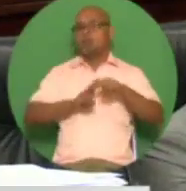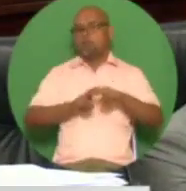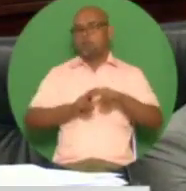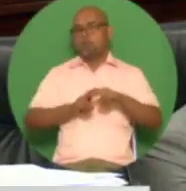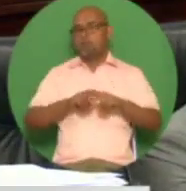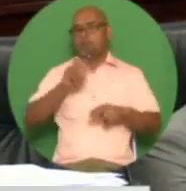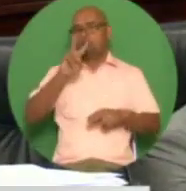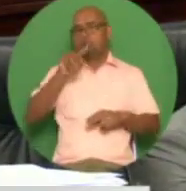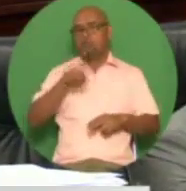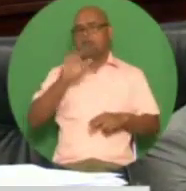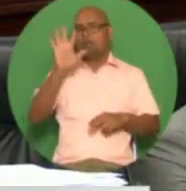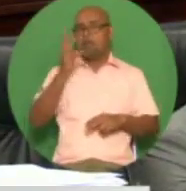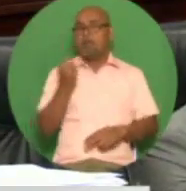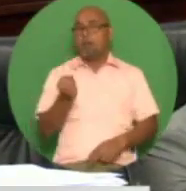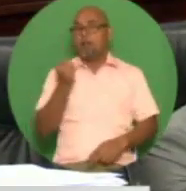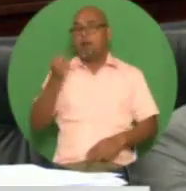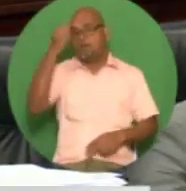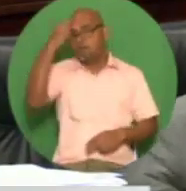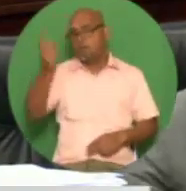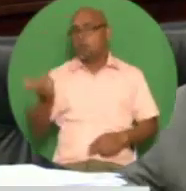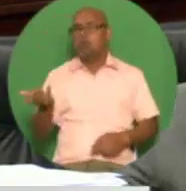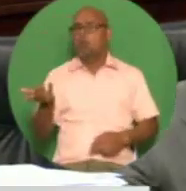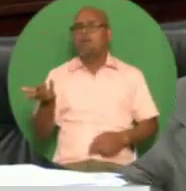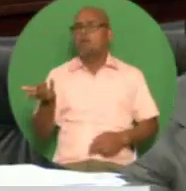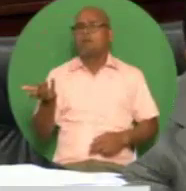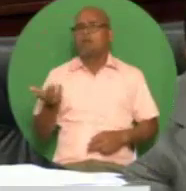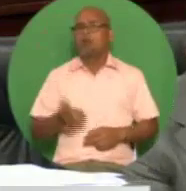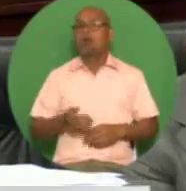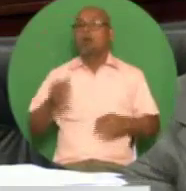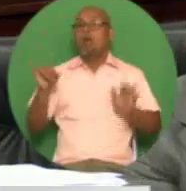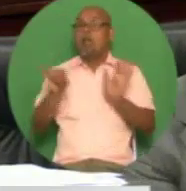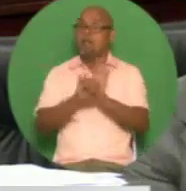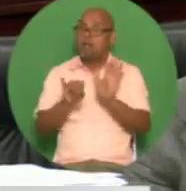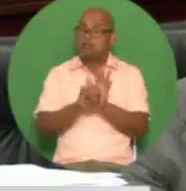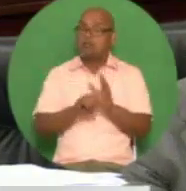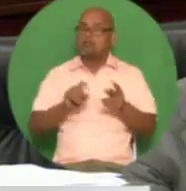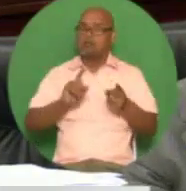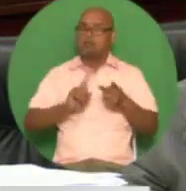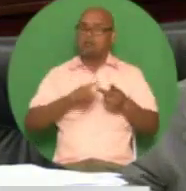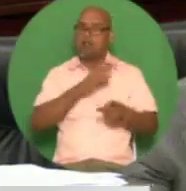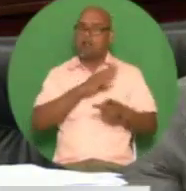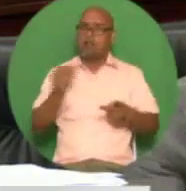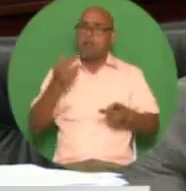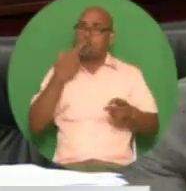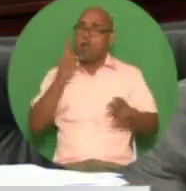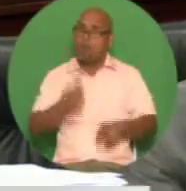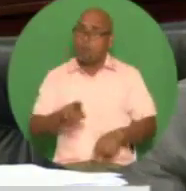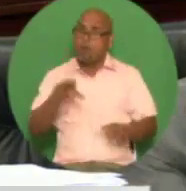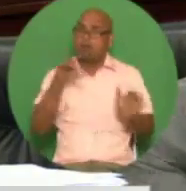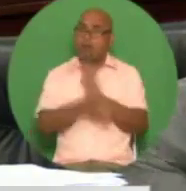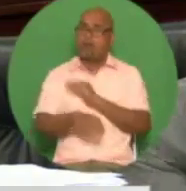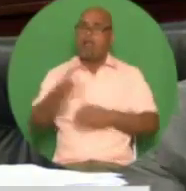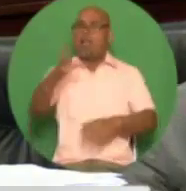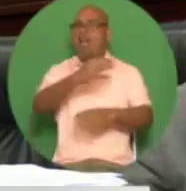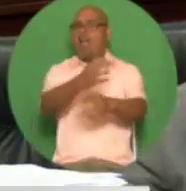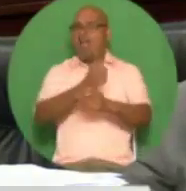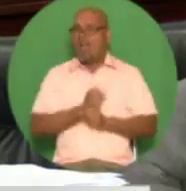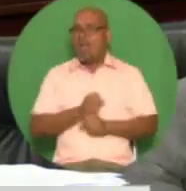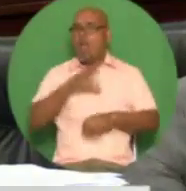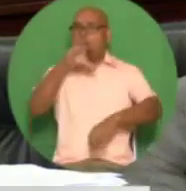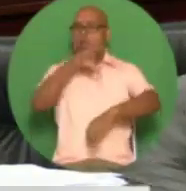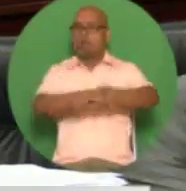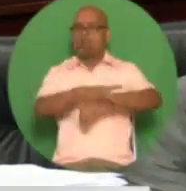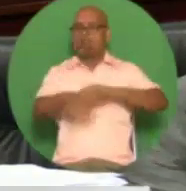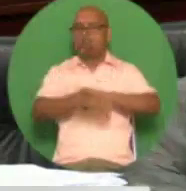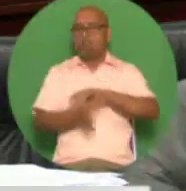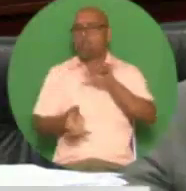to support its operations in the identification and reporting of criminal activities this measure will take place on january 1st